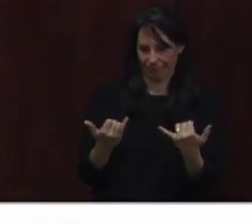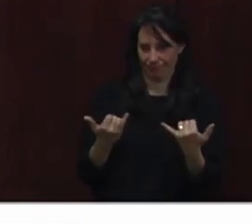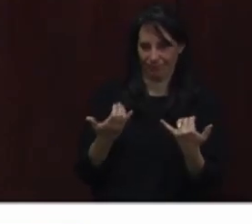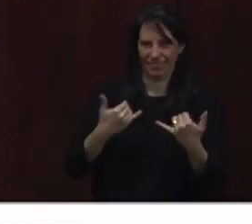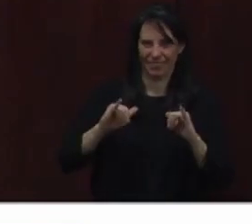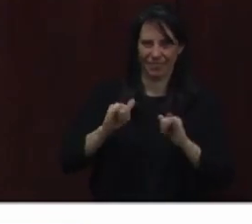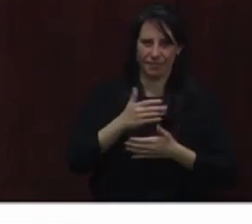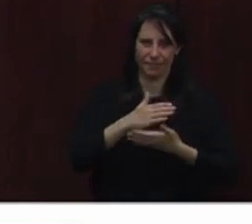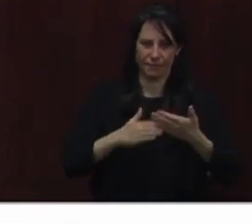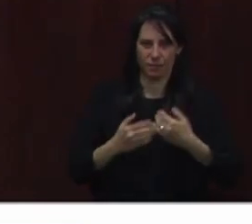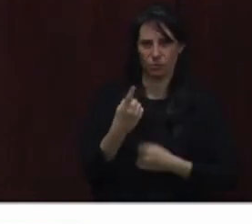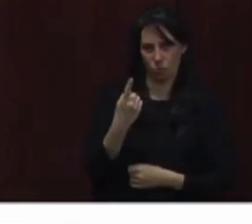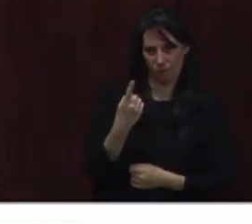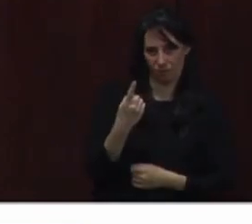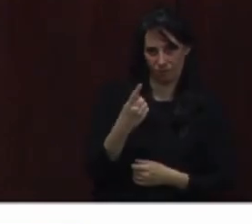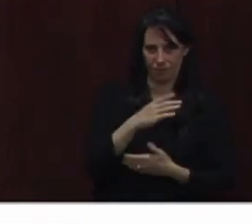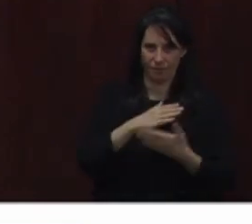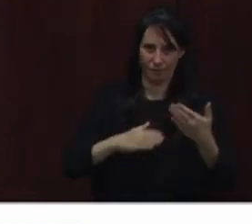and phase two.